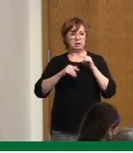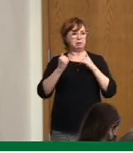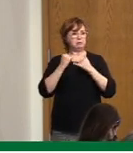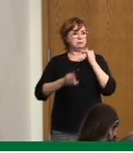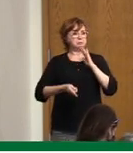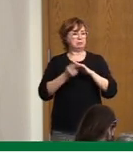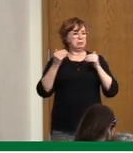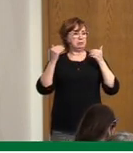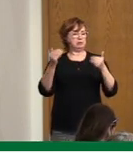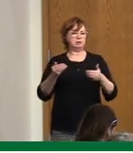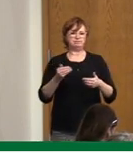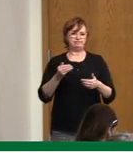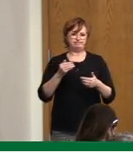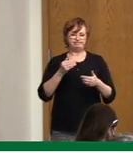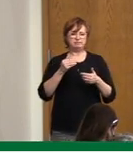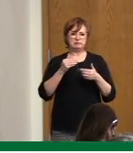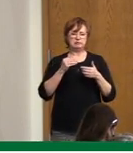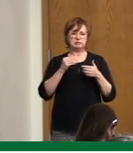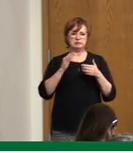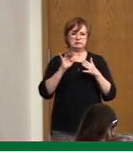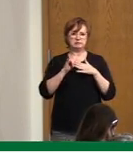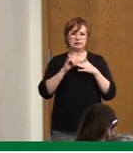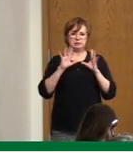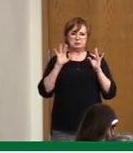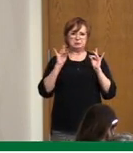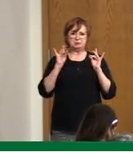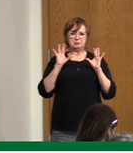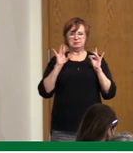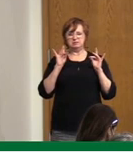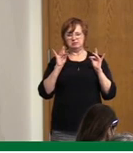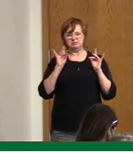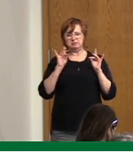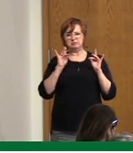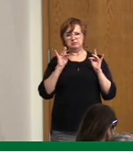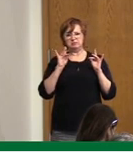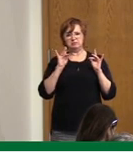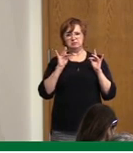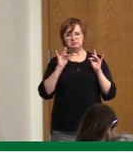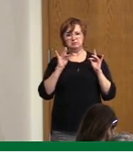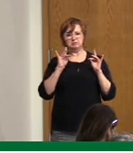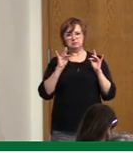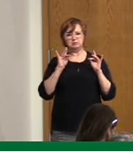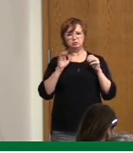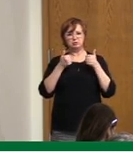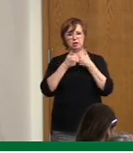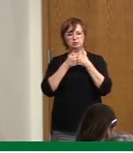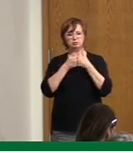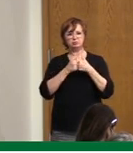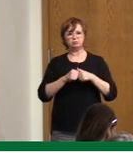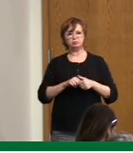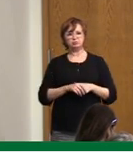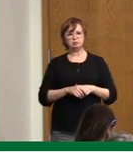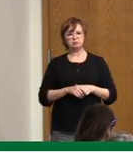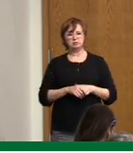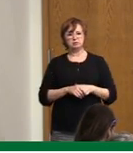they are, I think, very acceptable compared to the